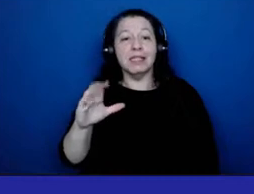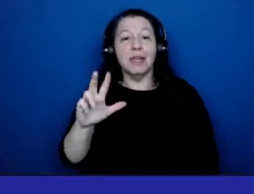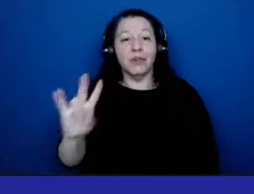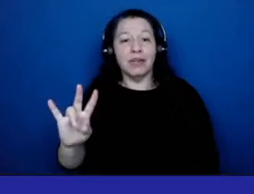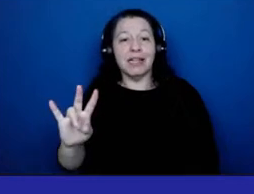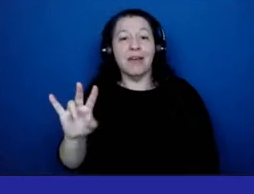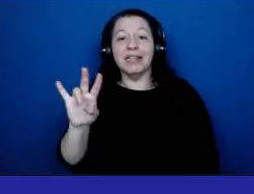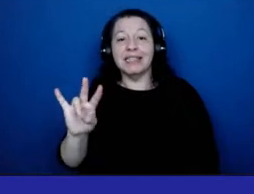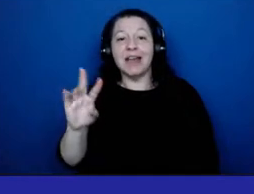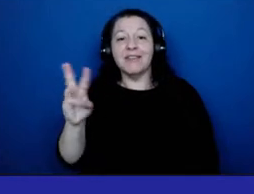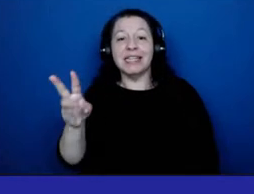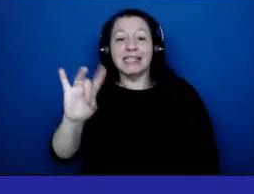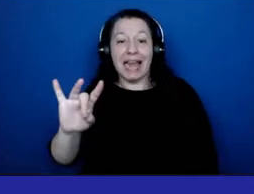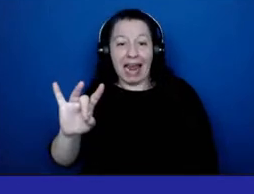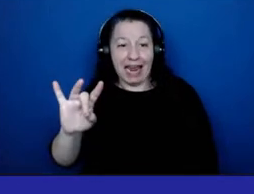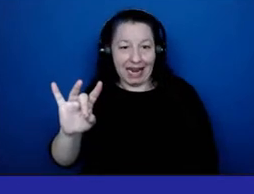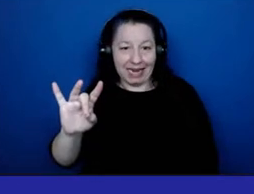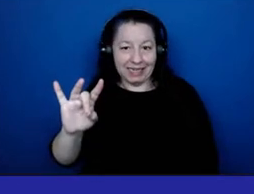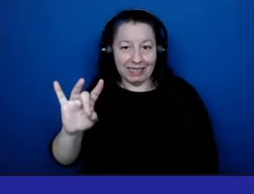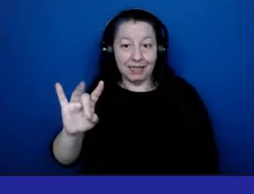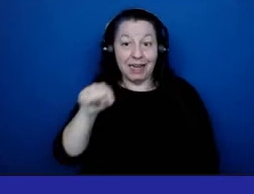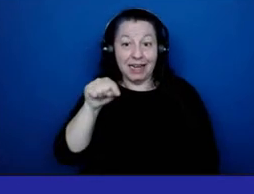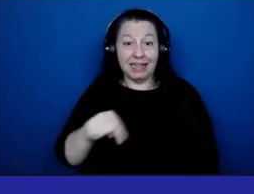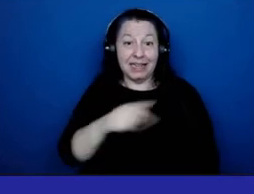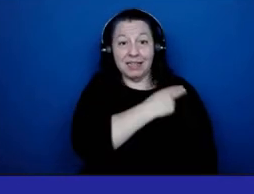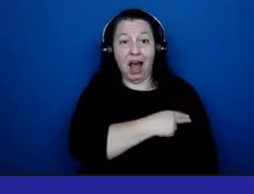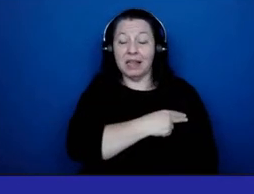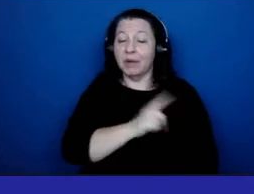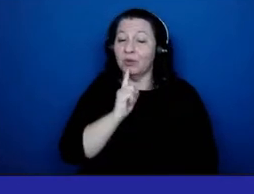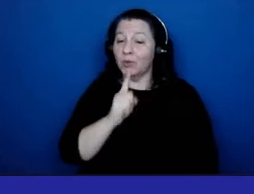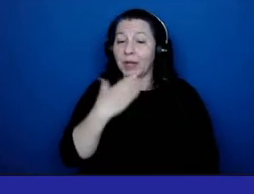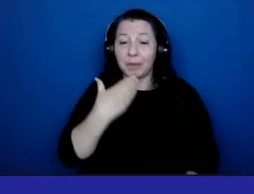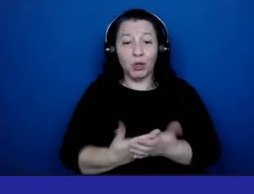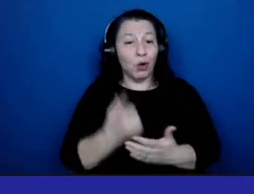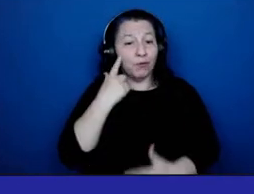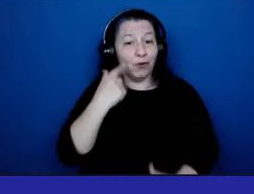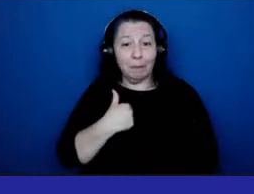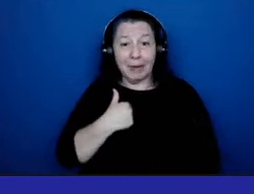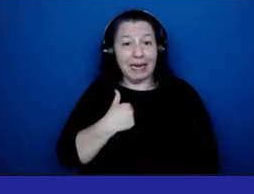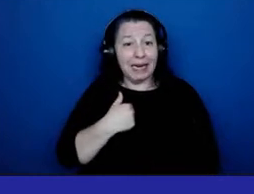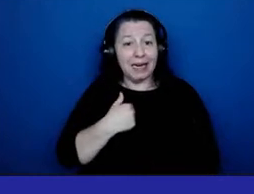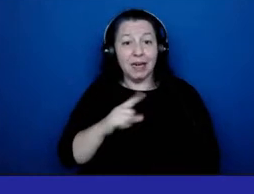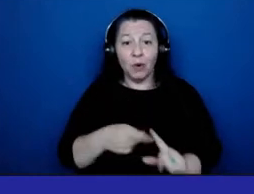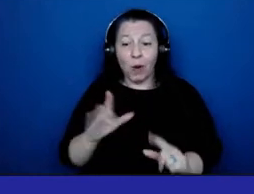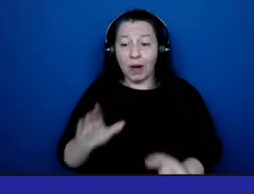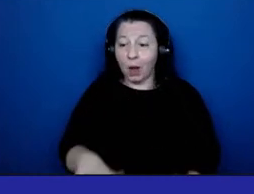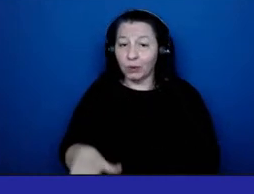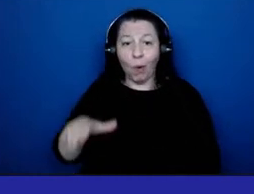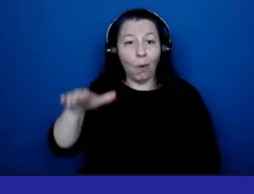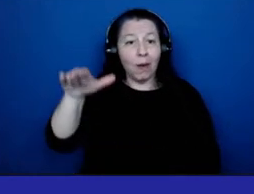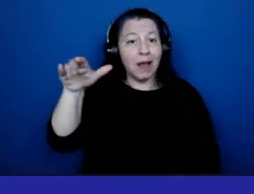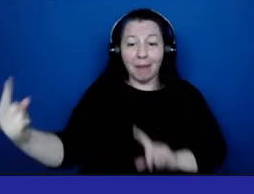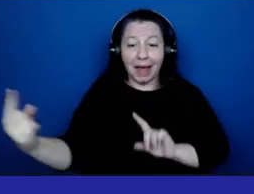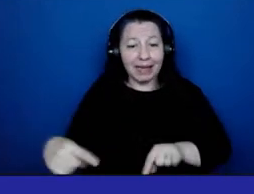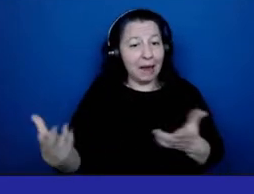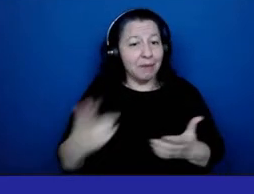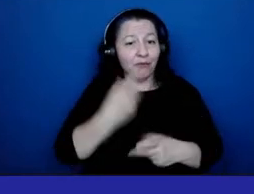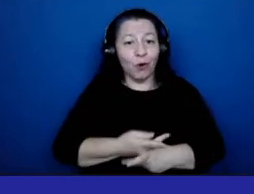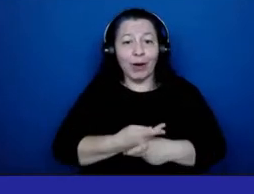768. This hospital has been good to me as a child. I came here as a child.